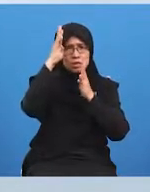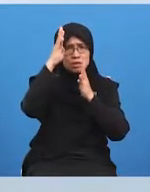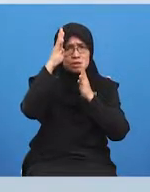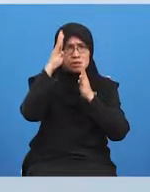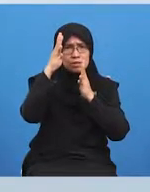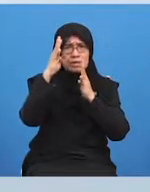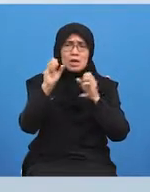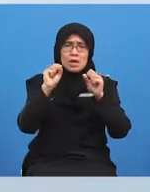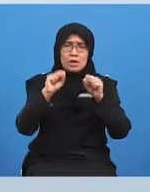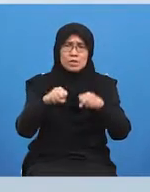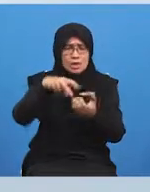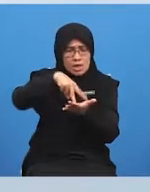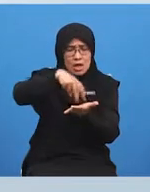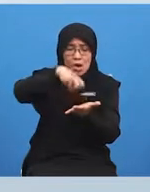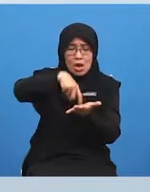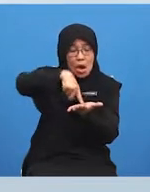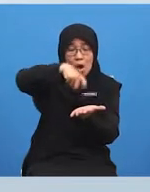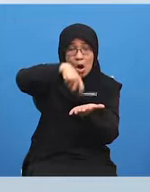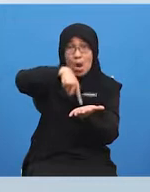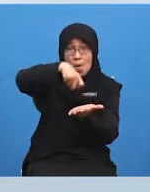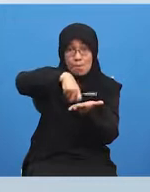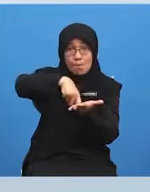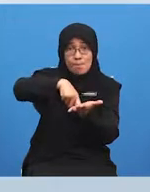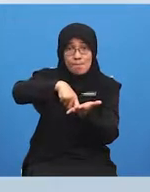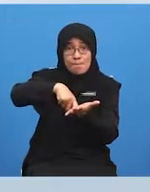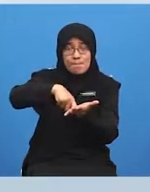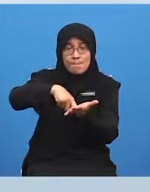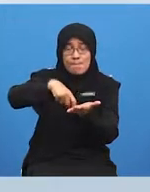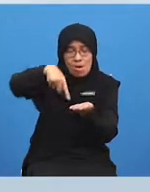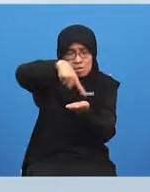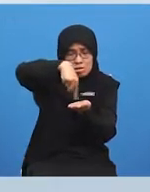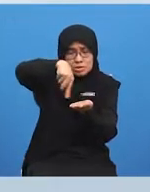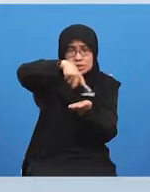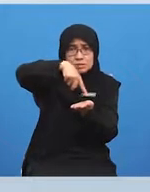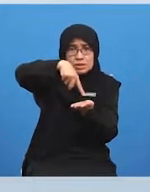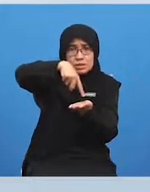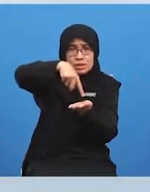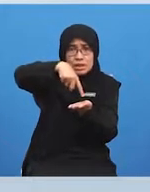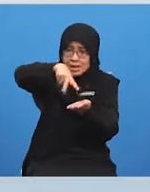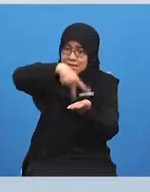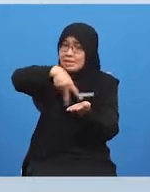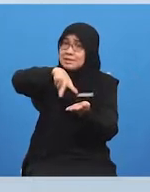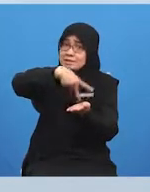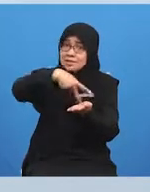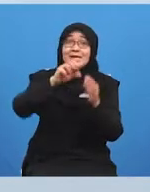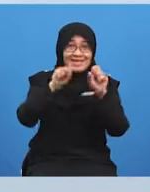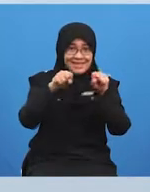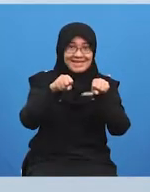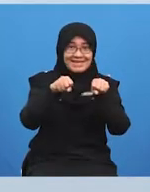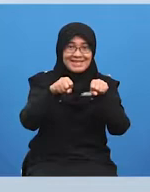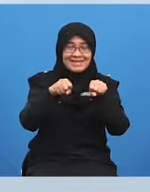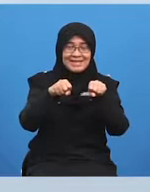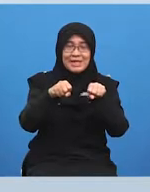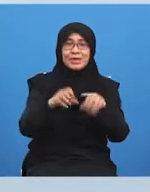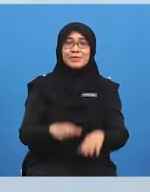to spin around you might like or dancing on the spot or you